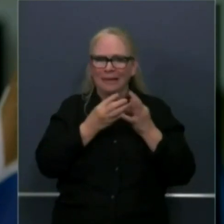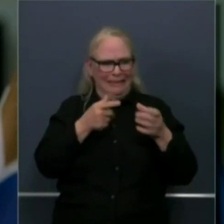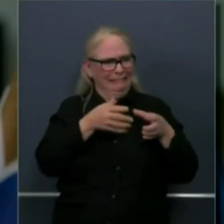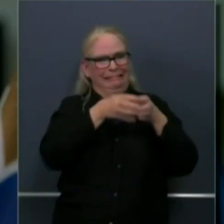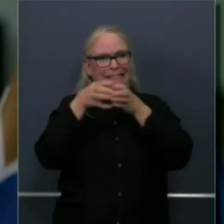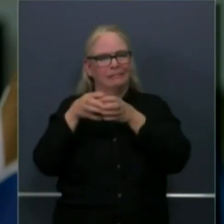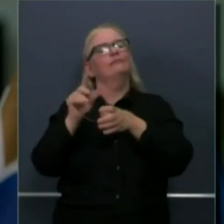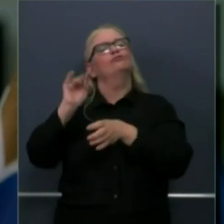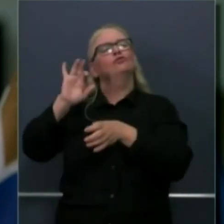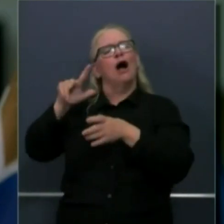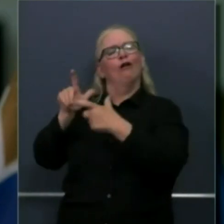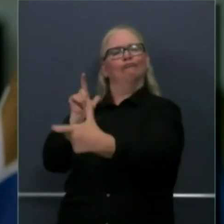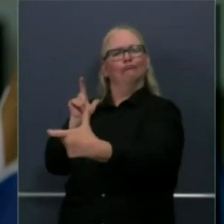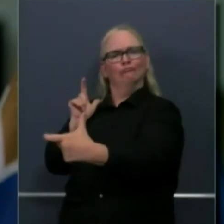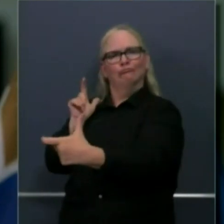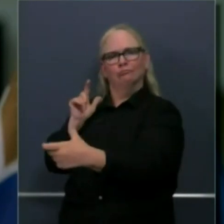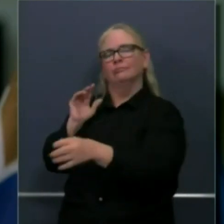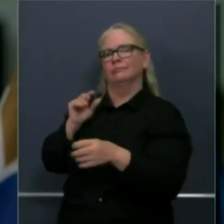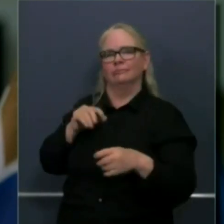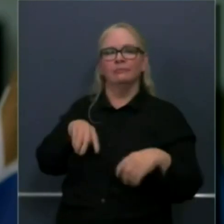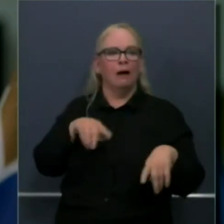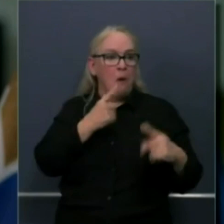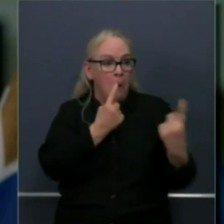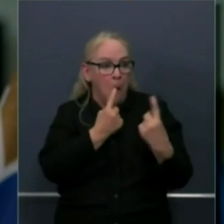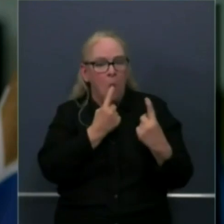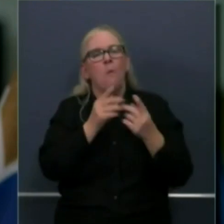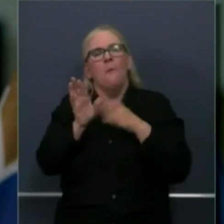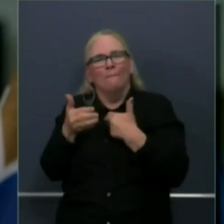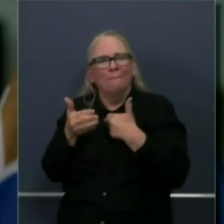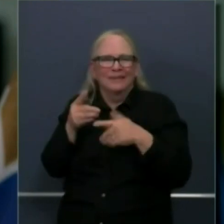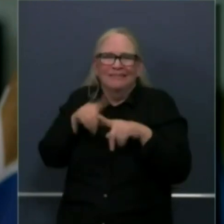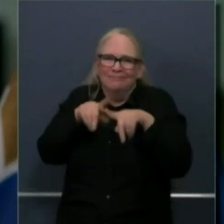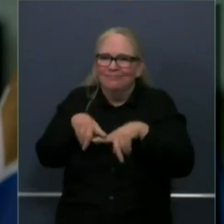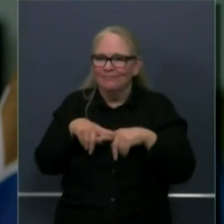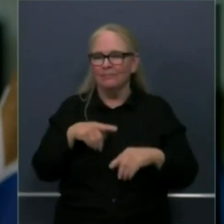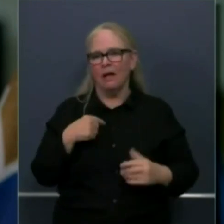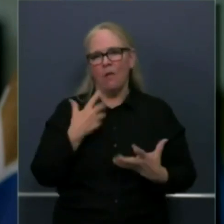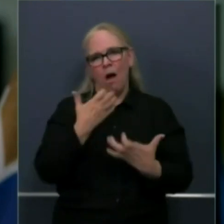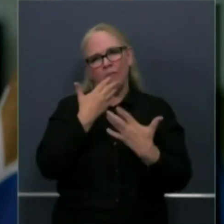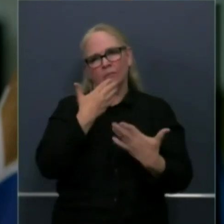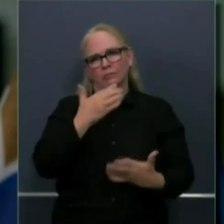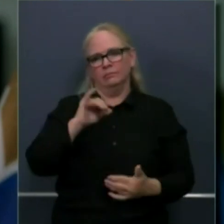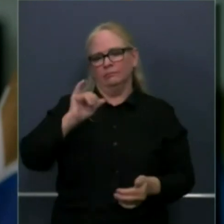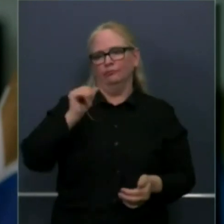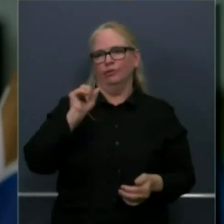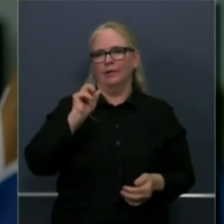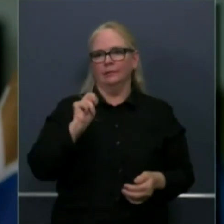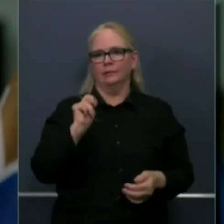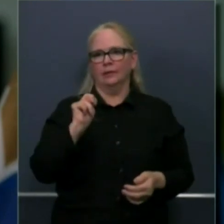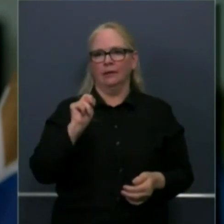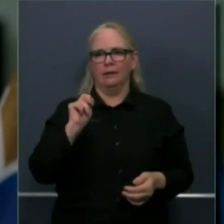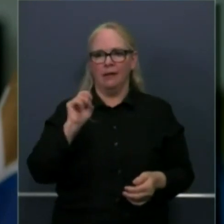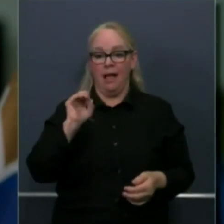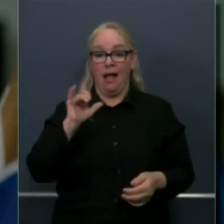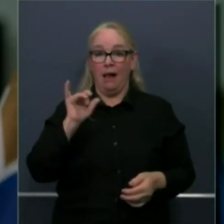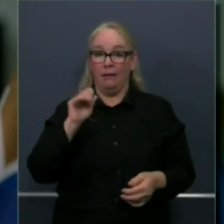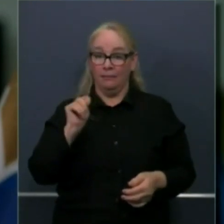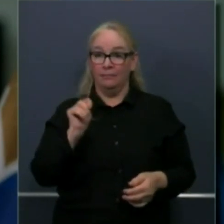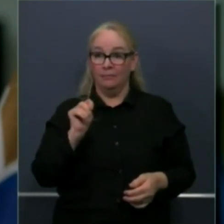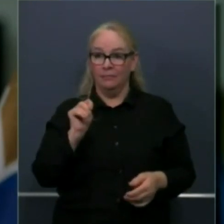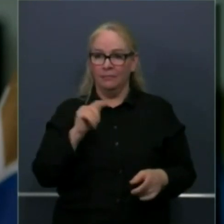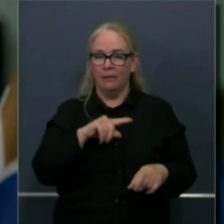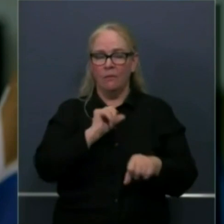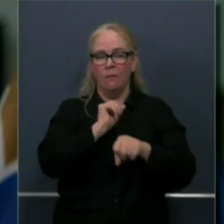all the good hard work that's been done jason elliott uh and others uh to to work overtime to try to get